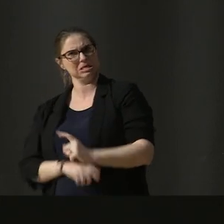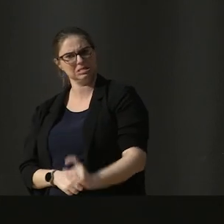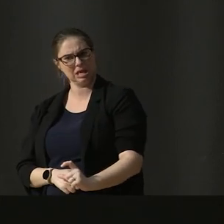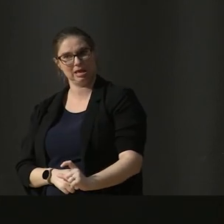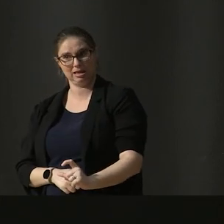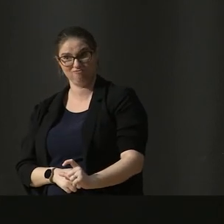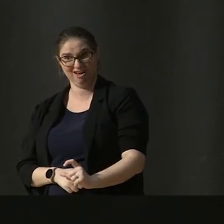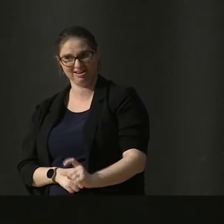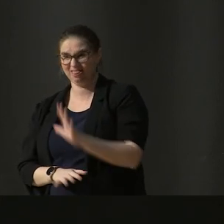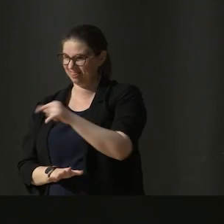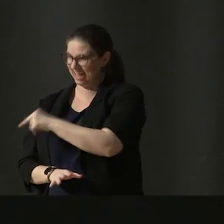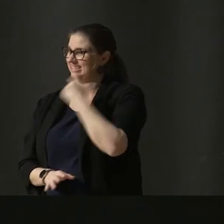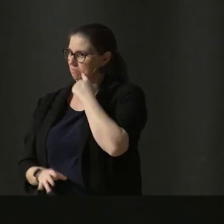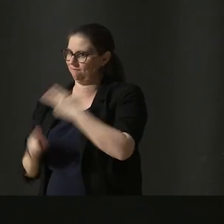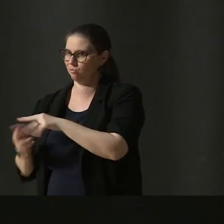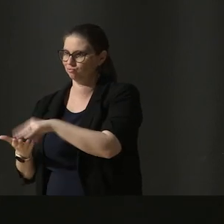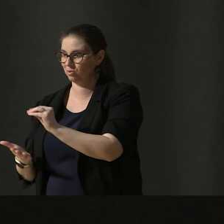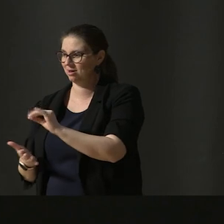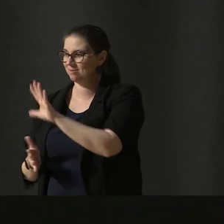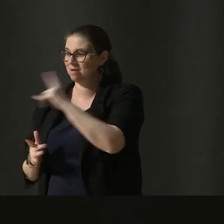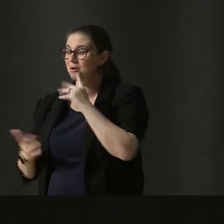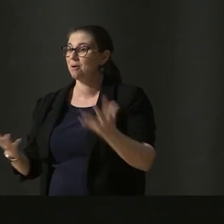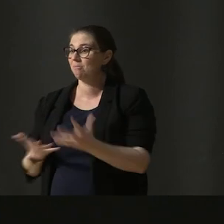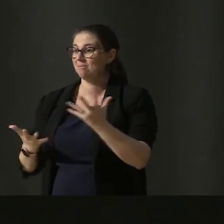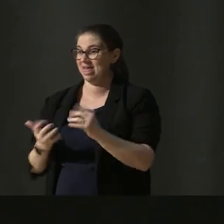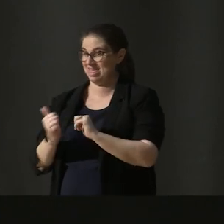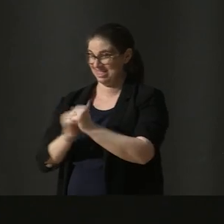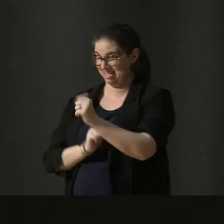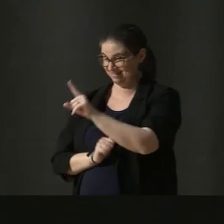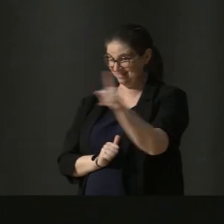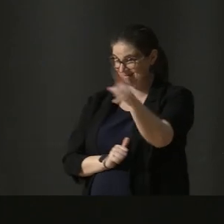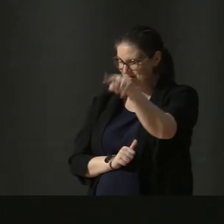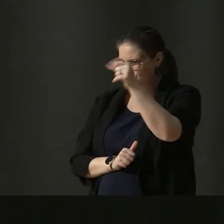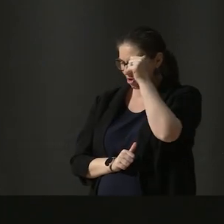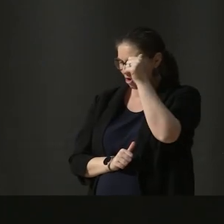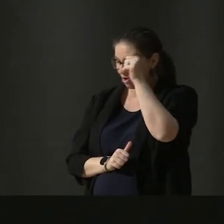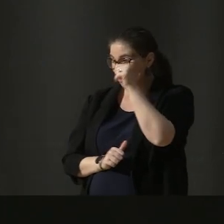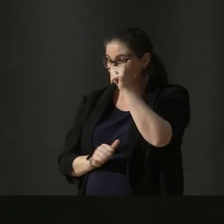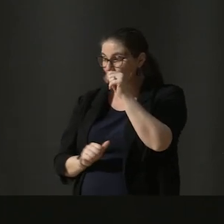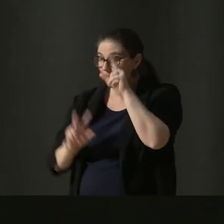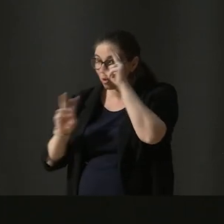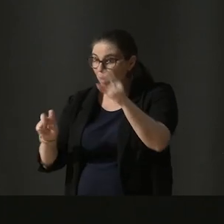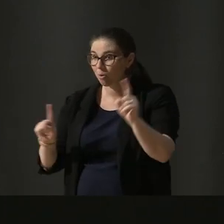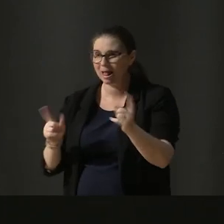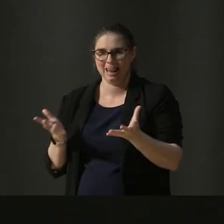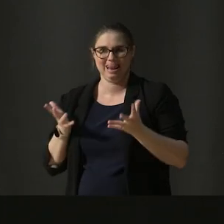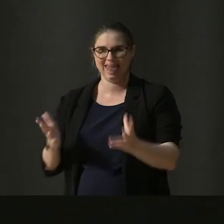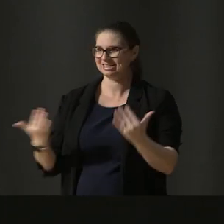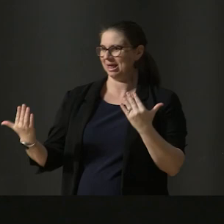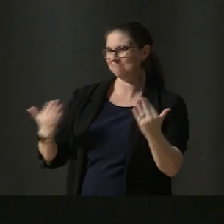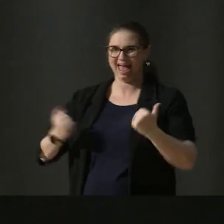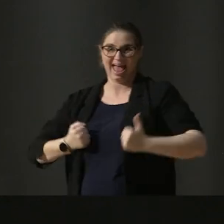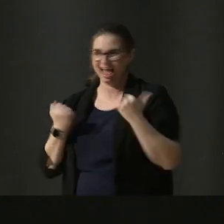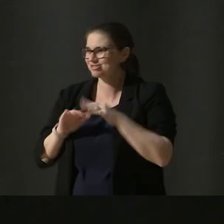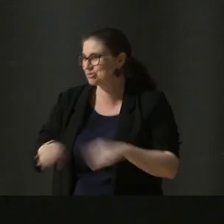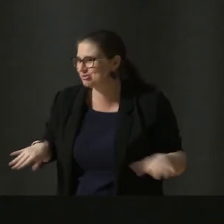because we're going to play a little game now. You might know it. It's very popular with many parents. It's called, Let's Compare Our Children.